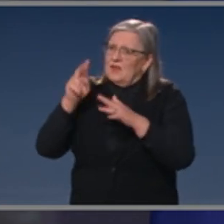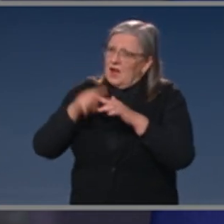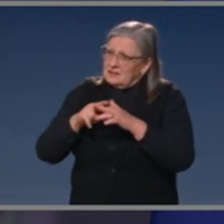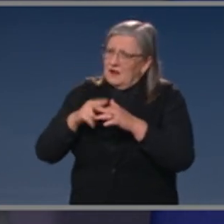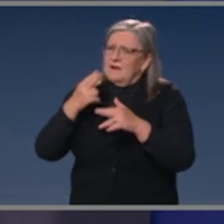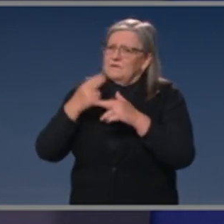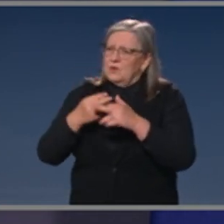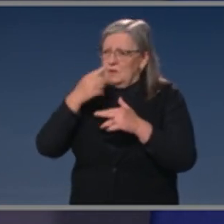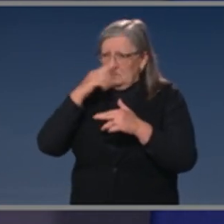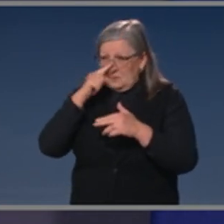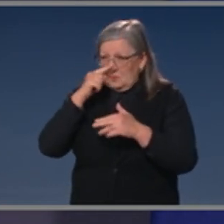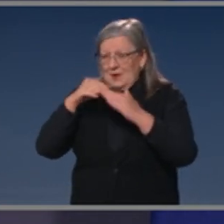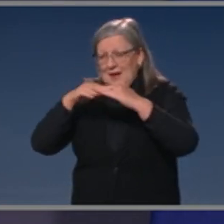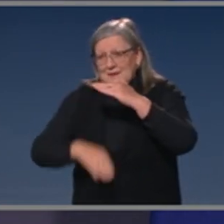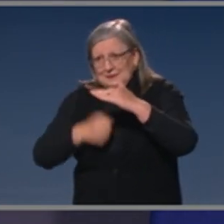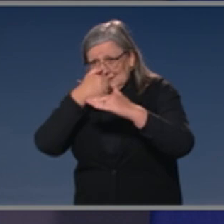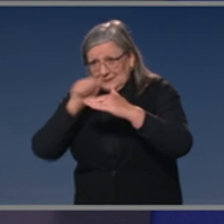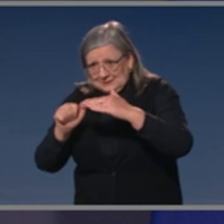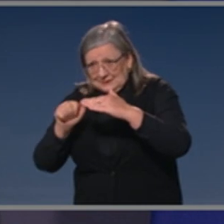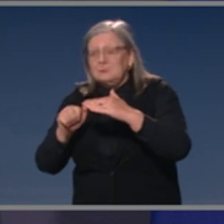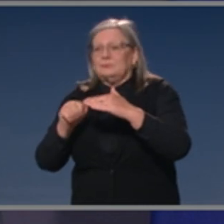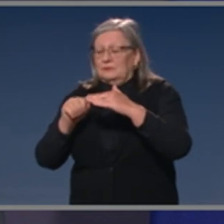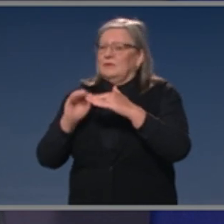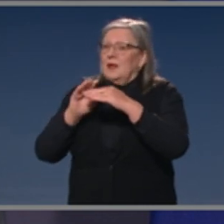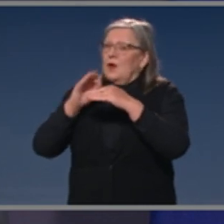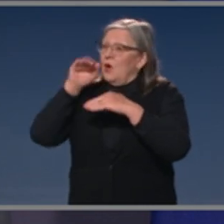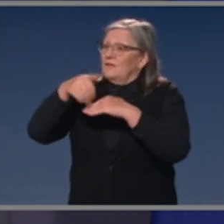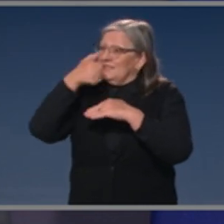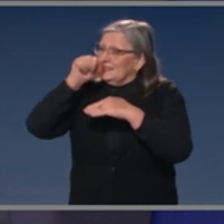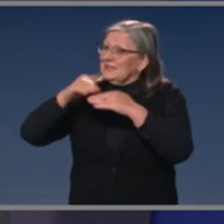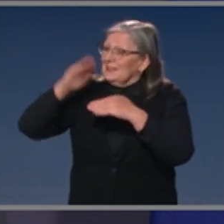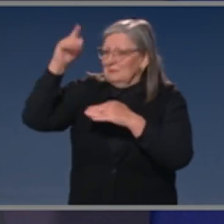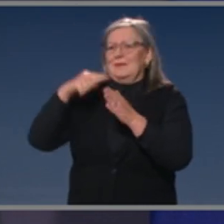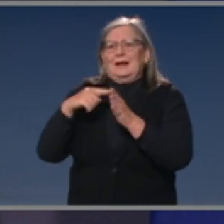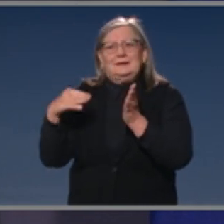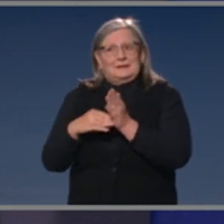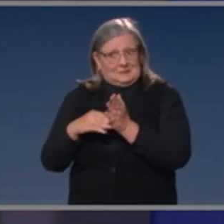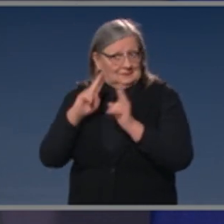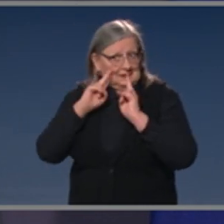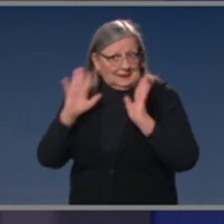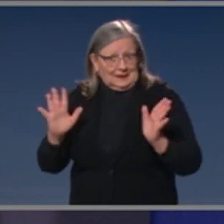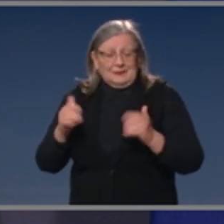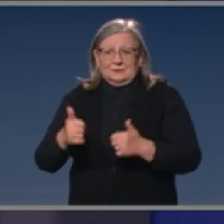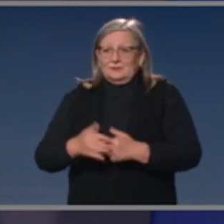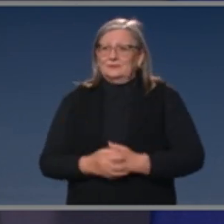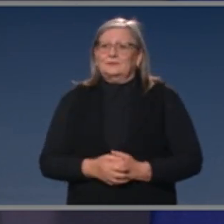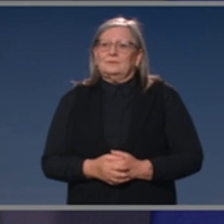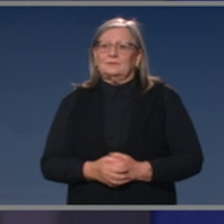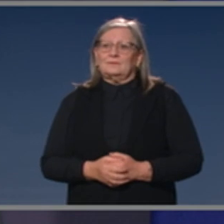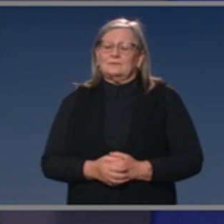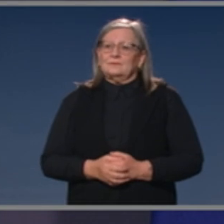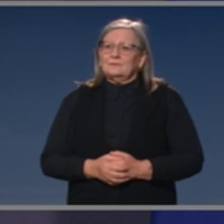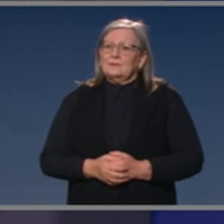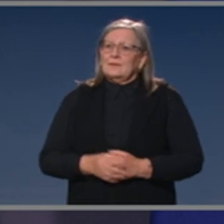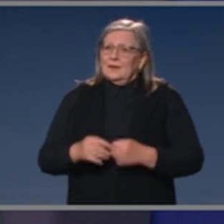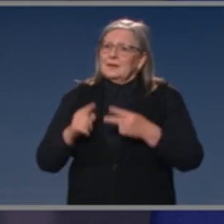over 60s. That continues to be strong, clear advice. Secondly, we will move to open access